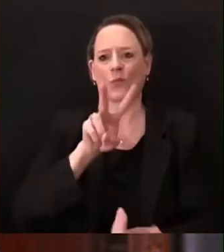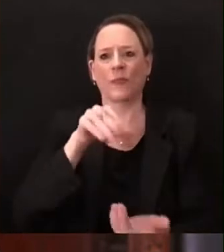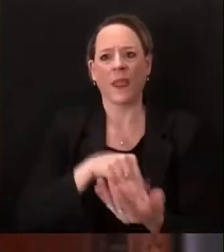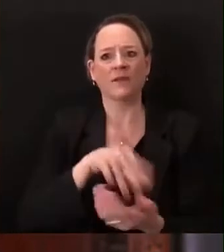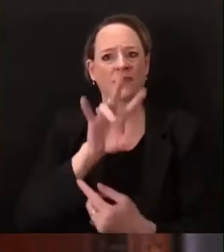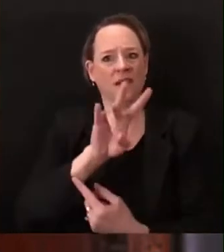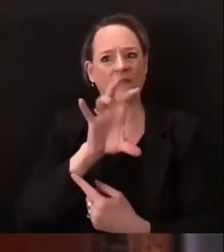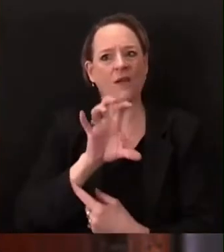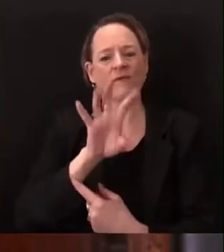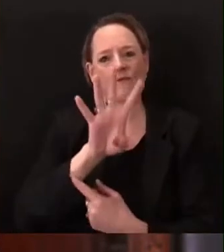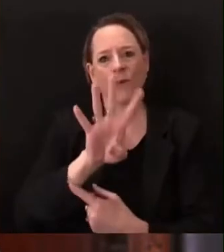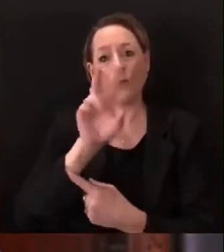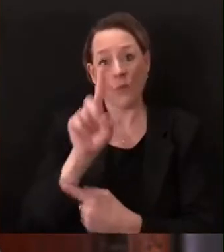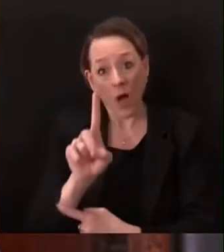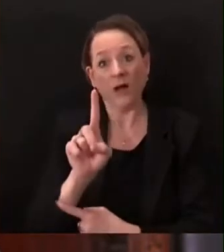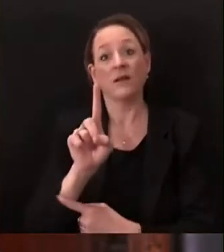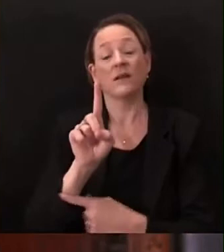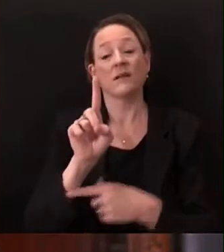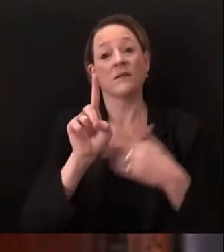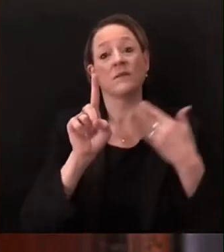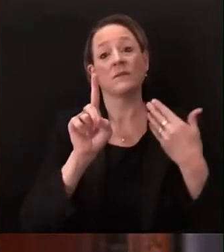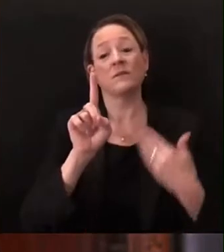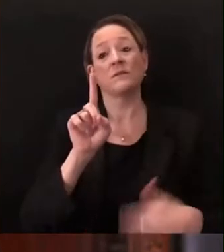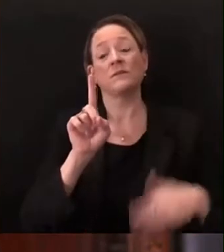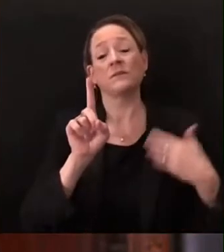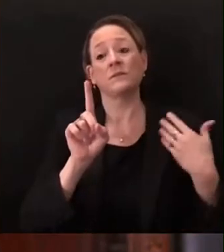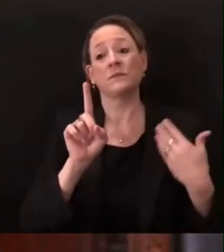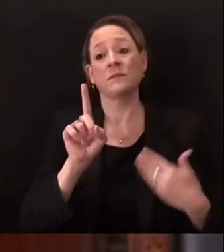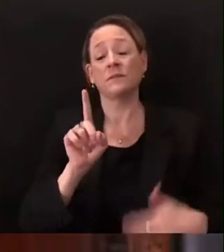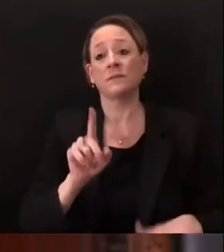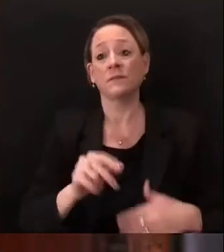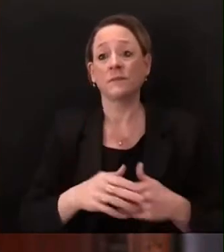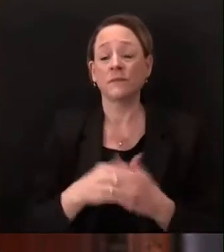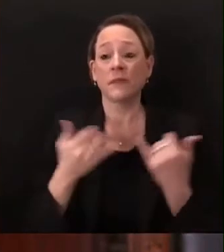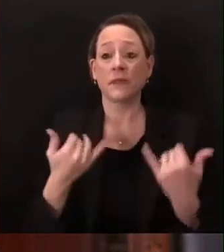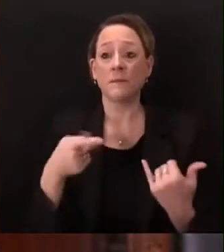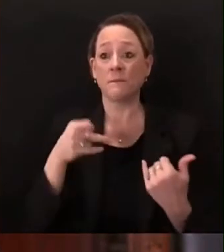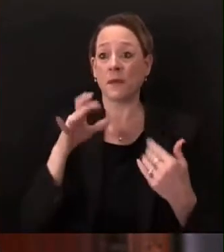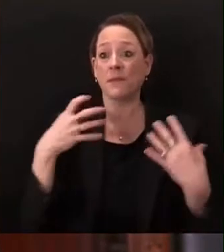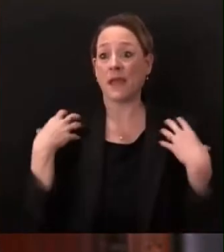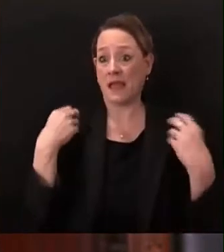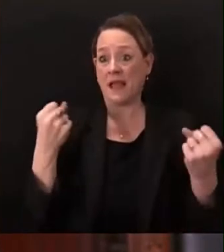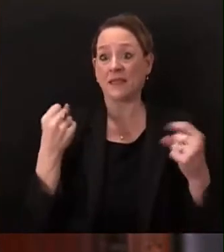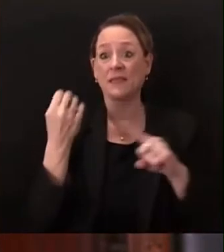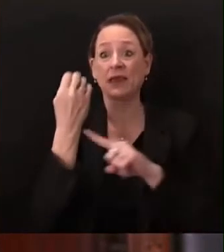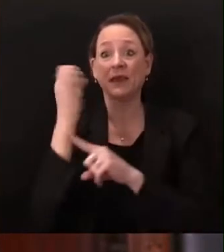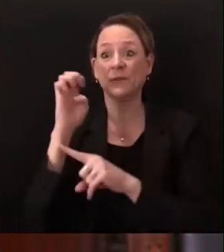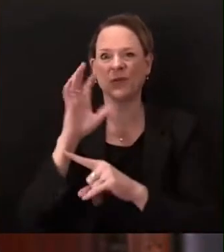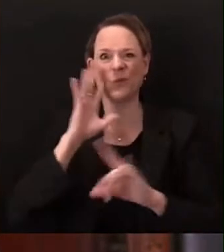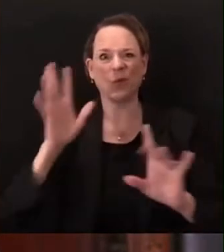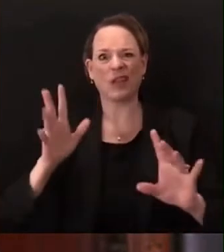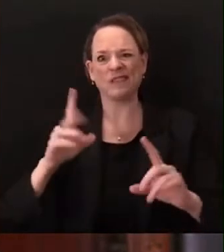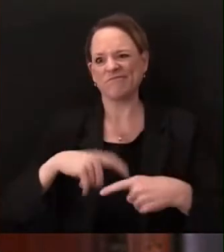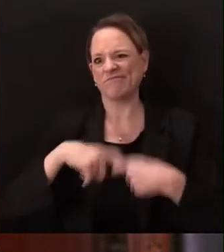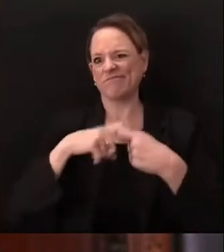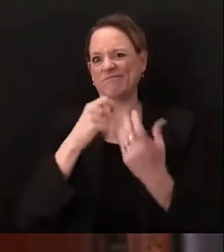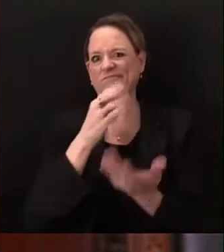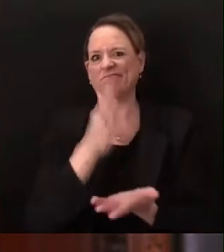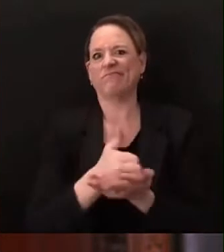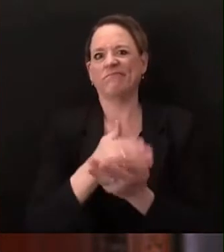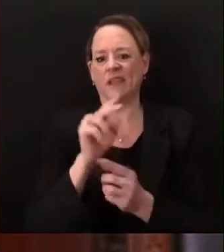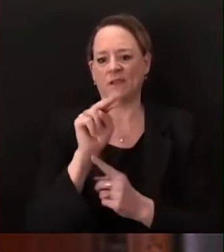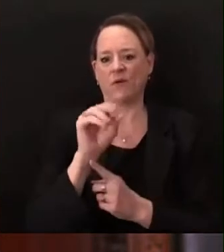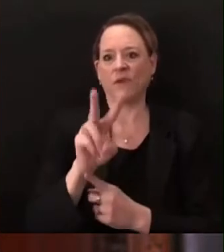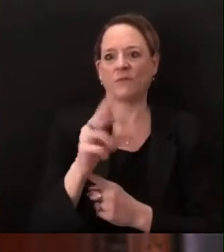well our current public health emergency expires this saturday november 21st but it's clear based on where we're